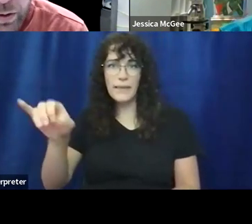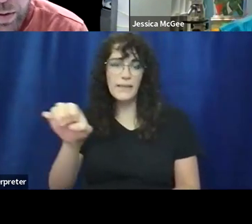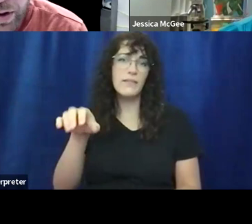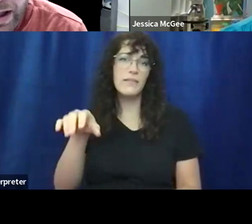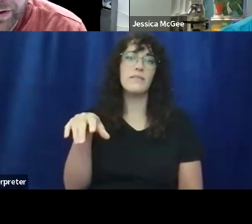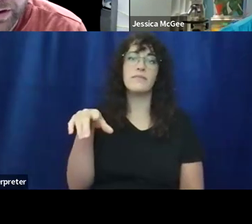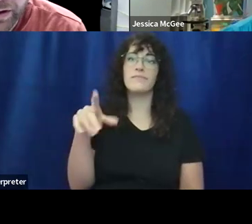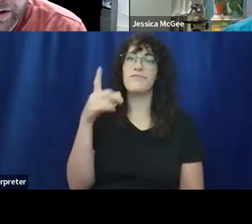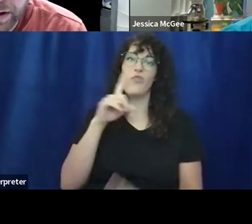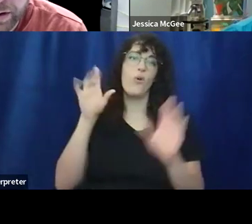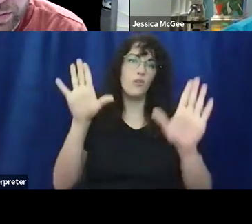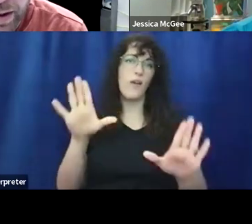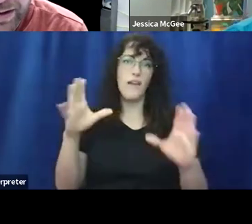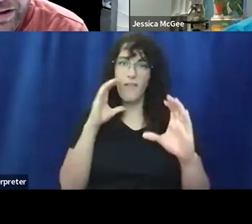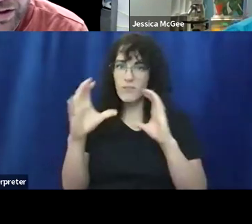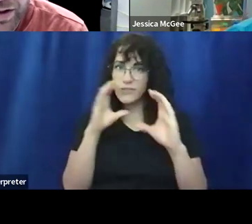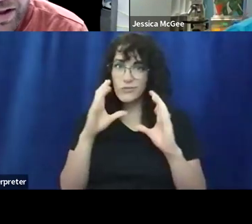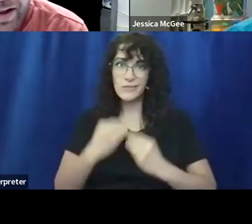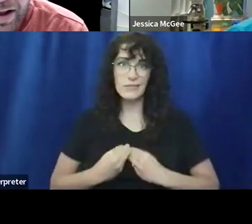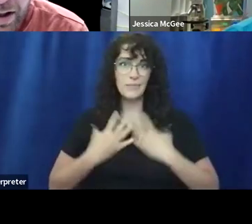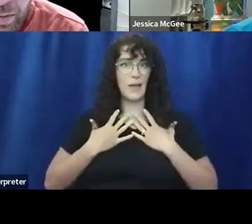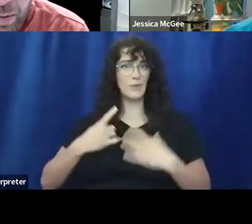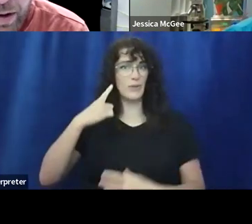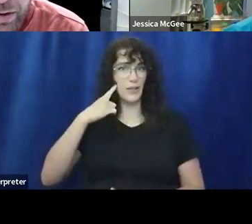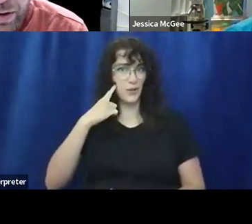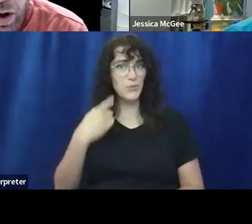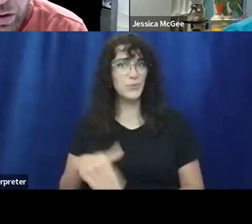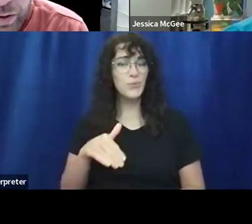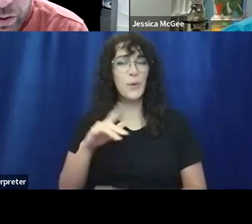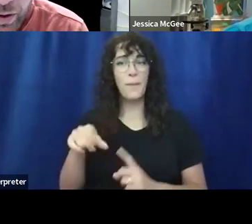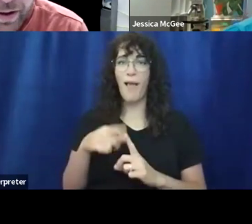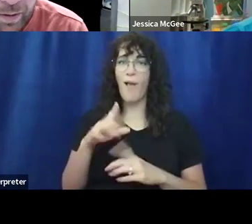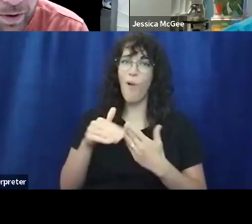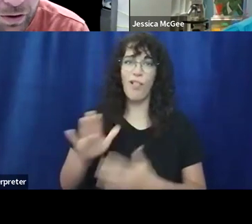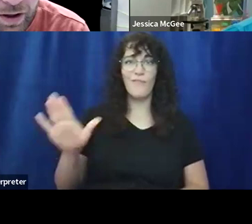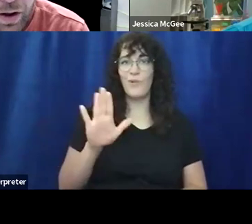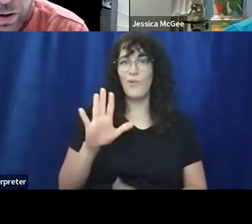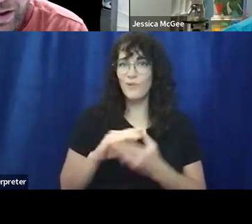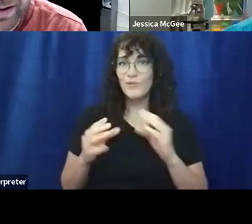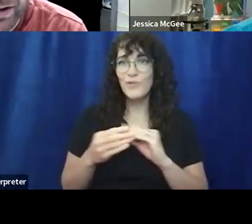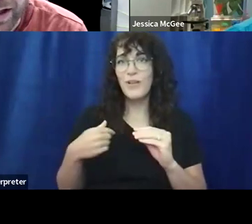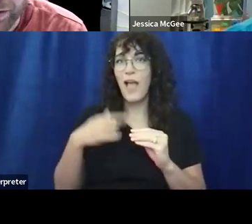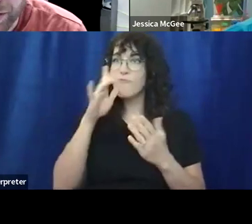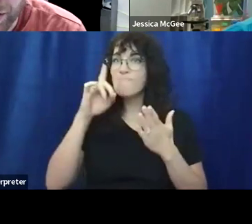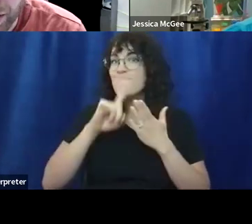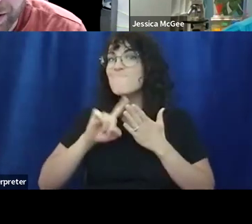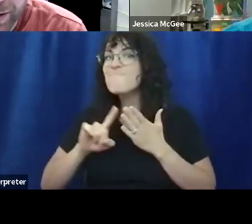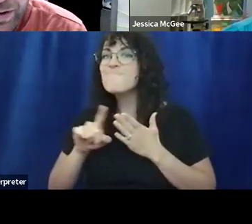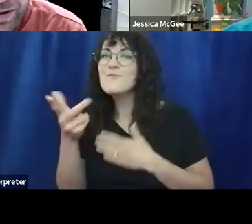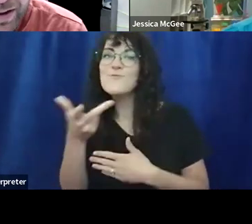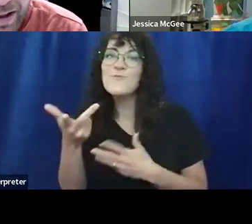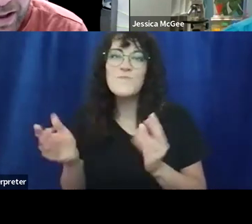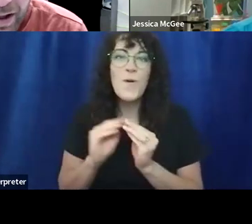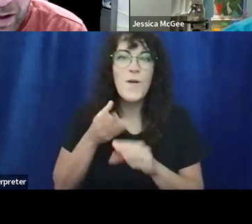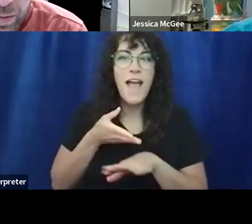for an incredible conversation. It's inspiring to hear, um, about all of your stories. I'm going to check all you guys out after this call,